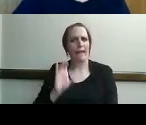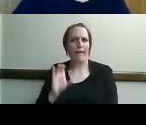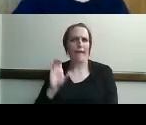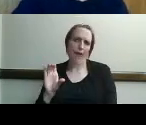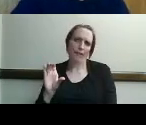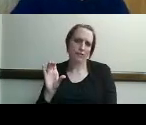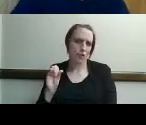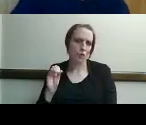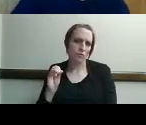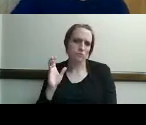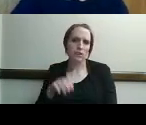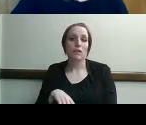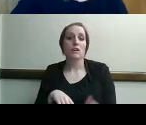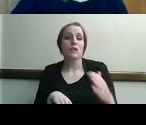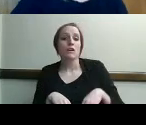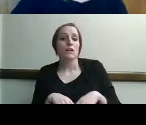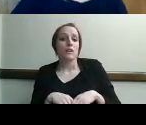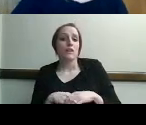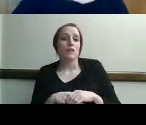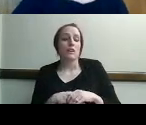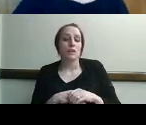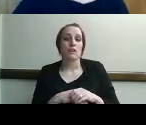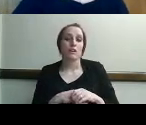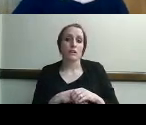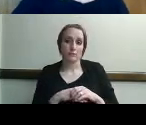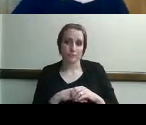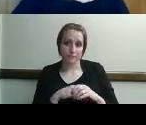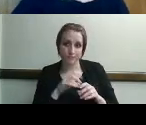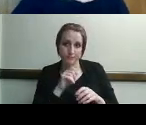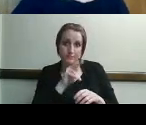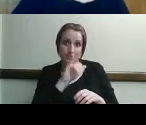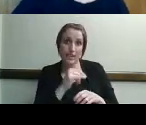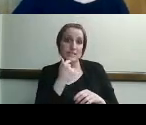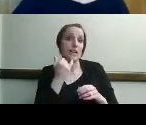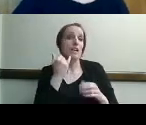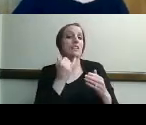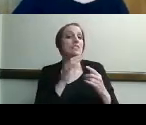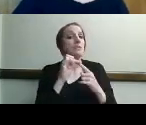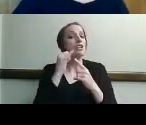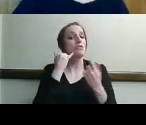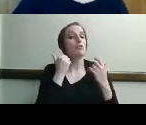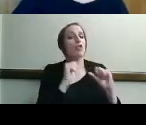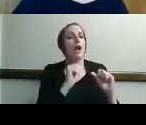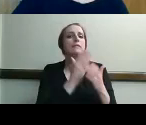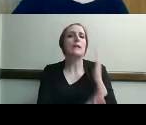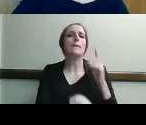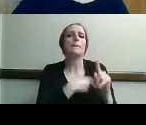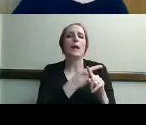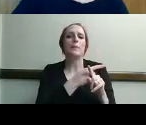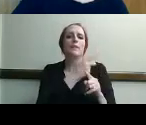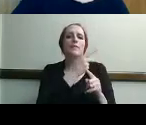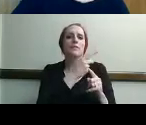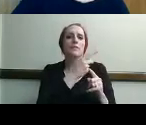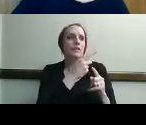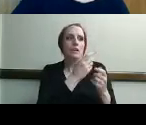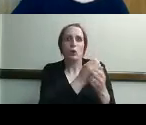and especially if you have tried some kind of adaptation that you're aware of for vision loss and it's